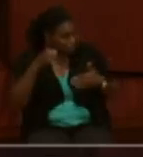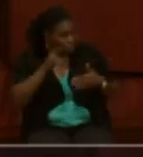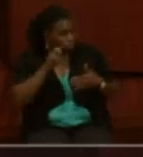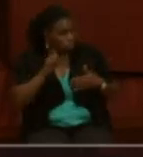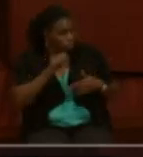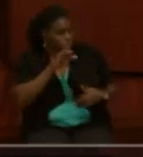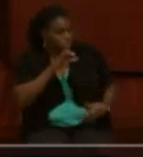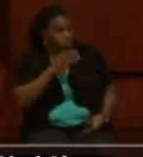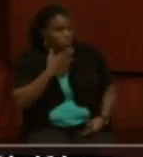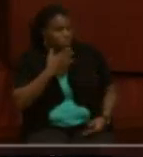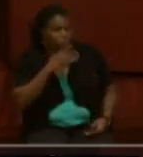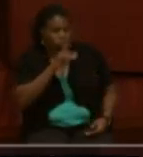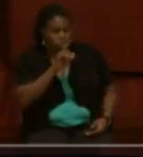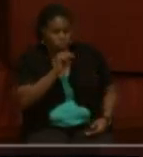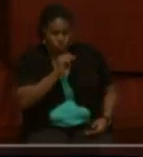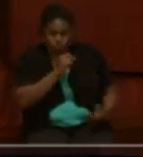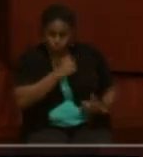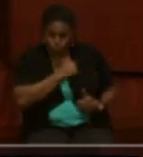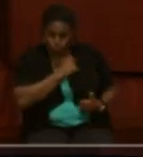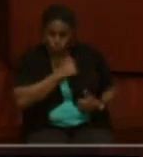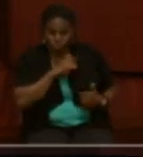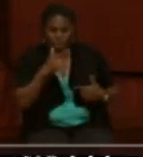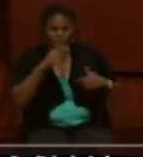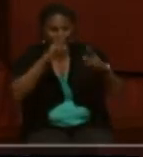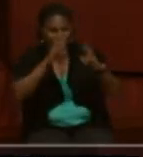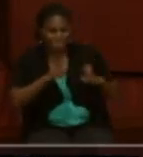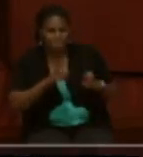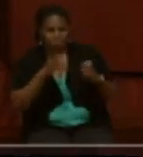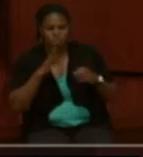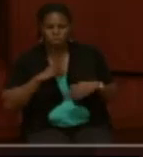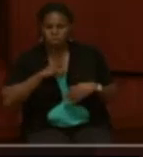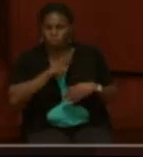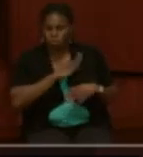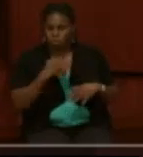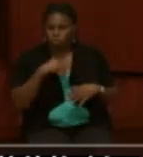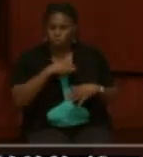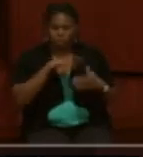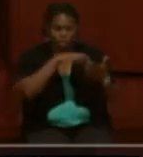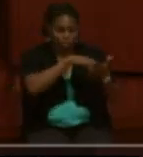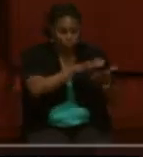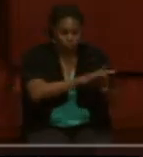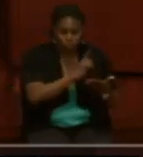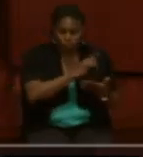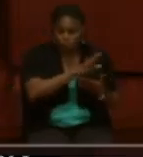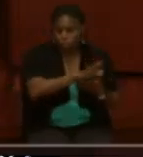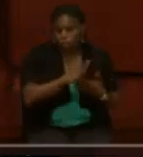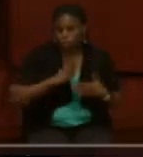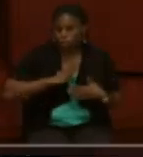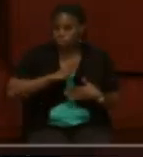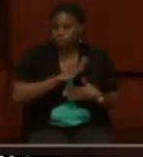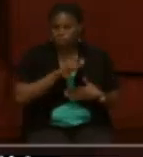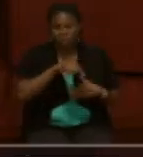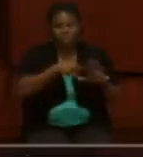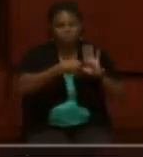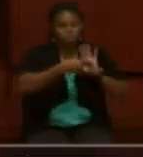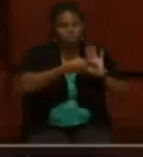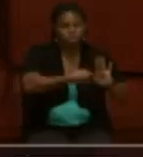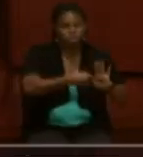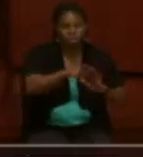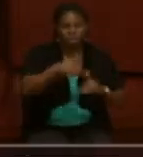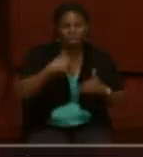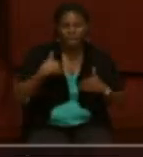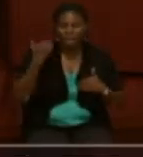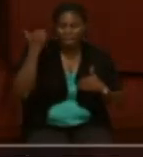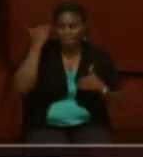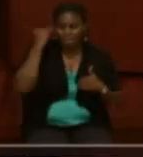Then they had examination boards, examining boards, we have records for those examining boards where they would have to show that they had knowledge